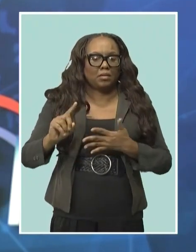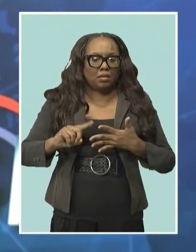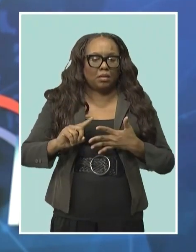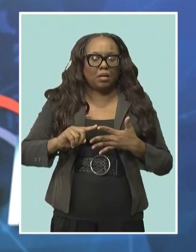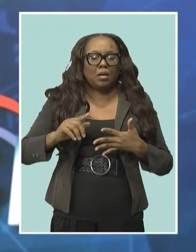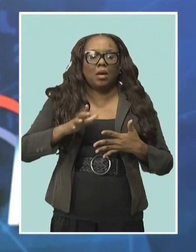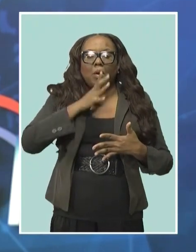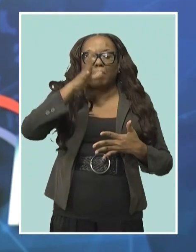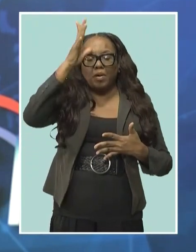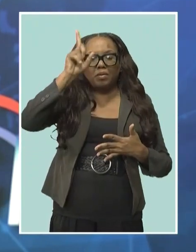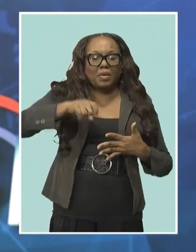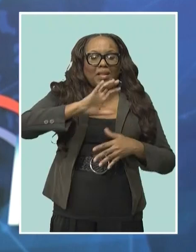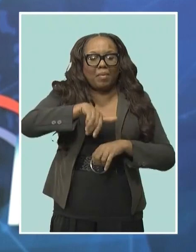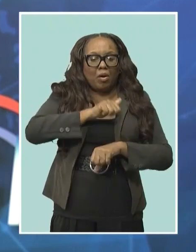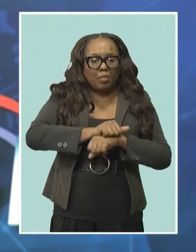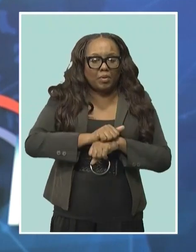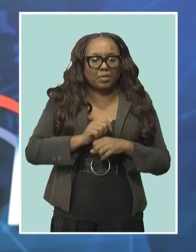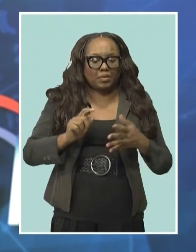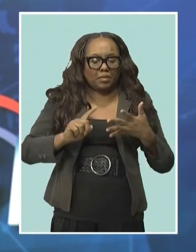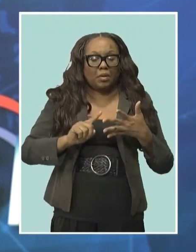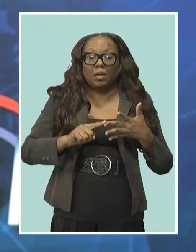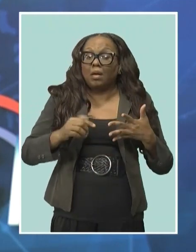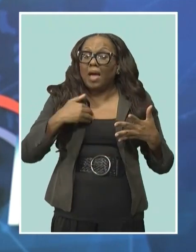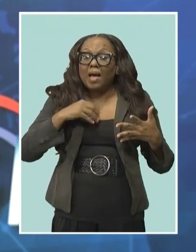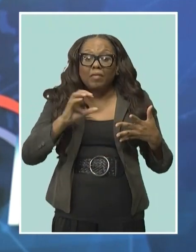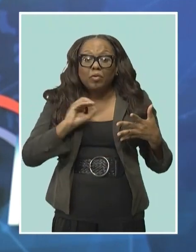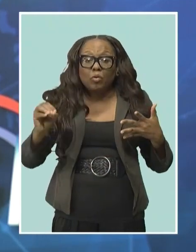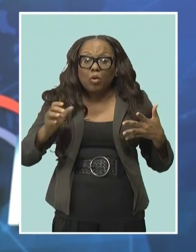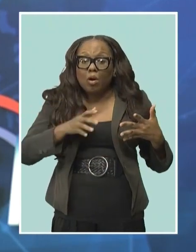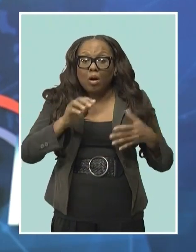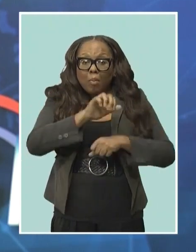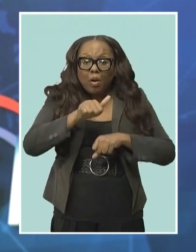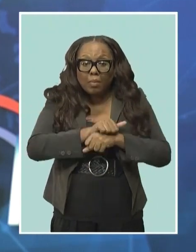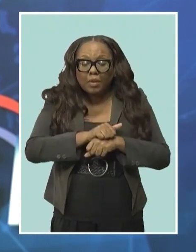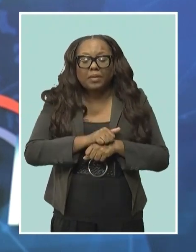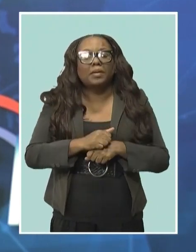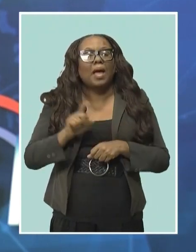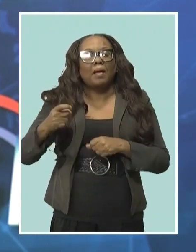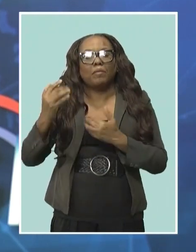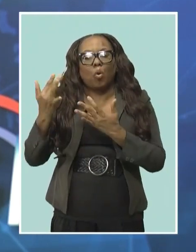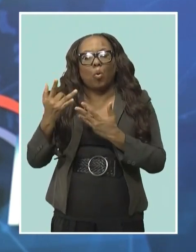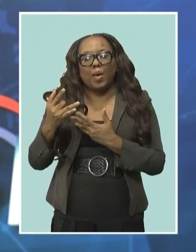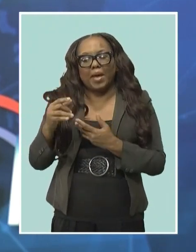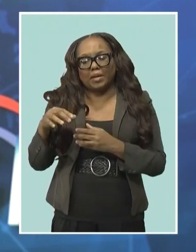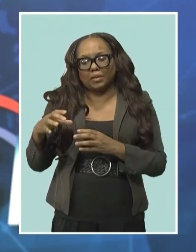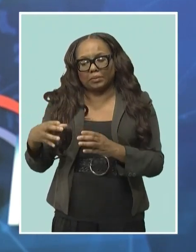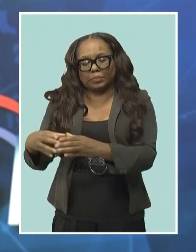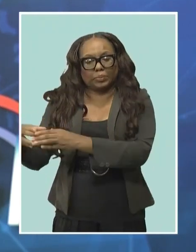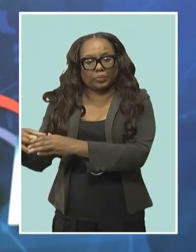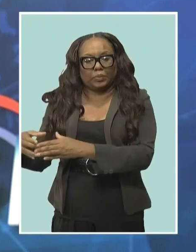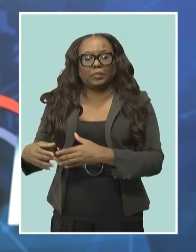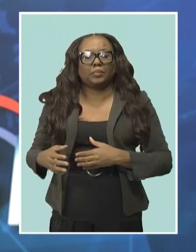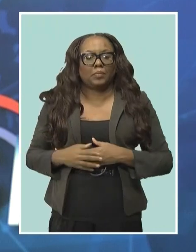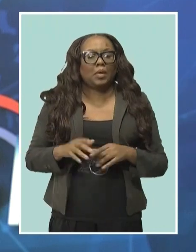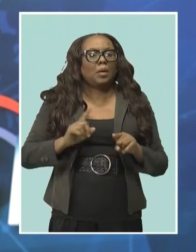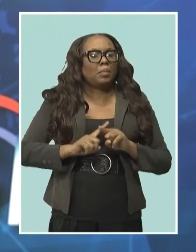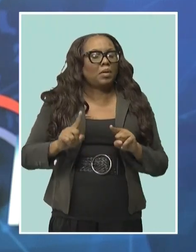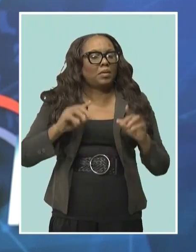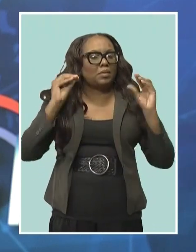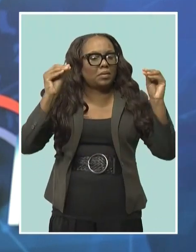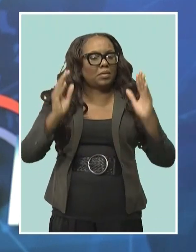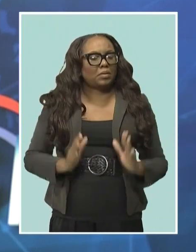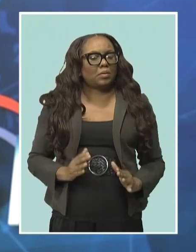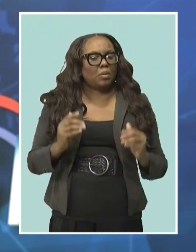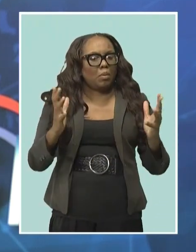parent holding area for those without appointments away from the children. Mr. Lovell adds, however, the teachers would like some additional